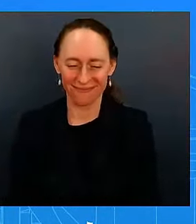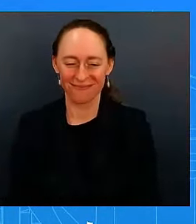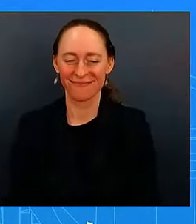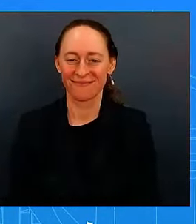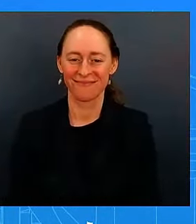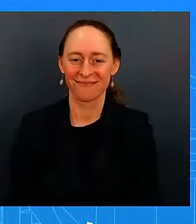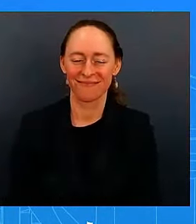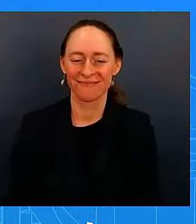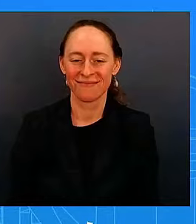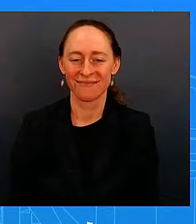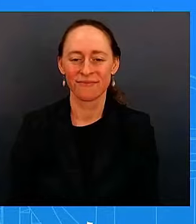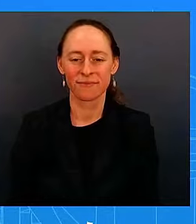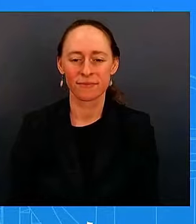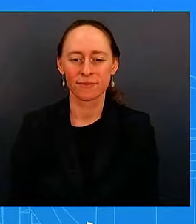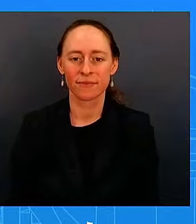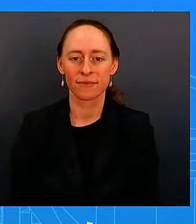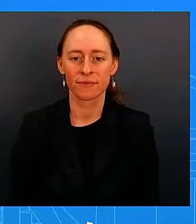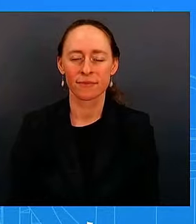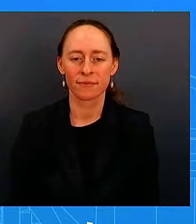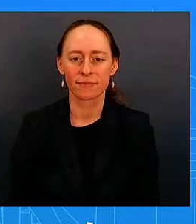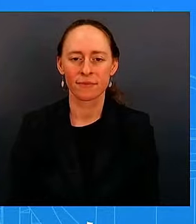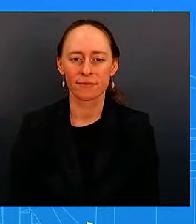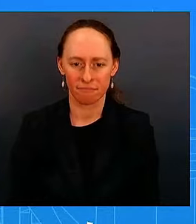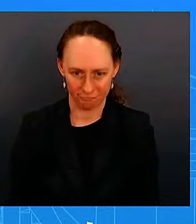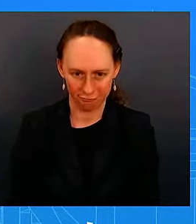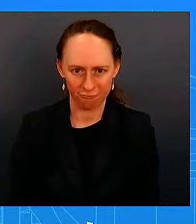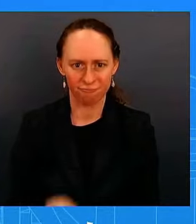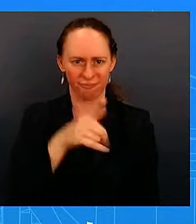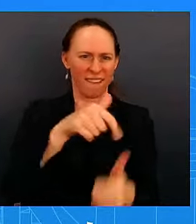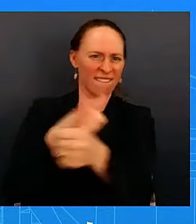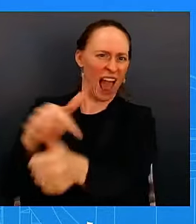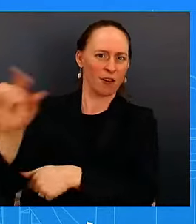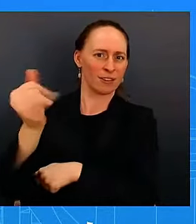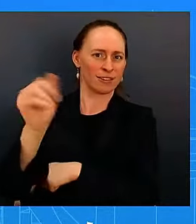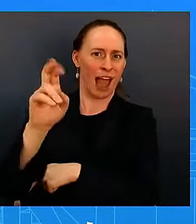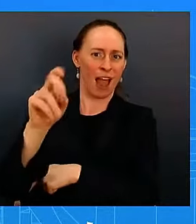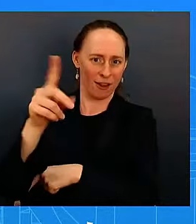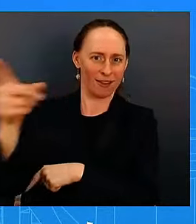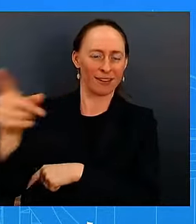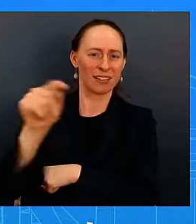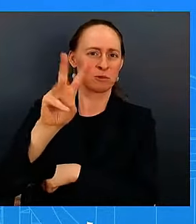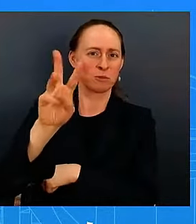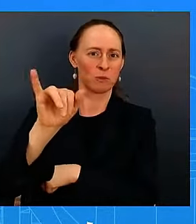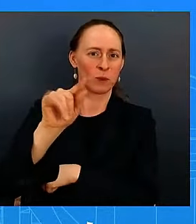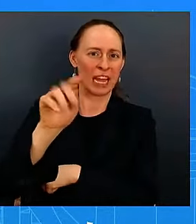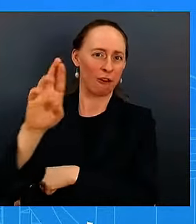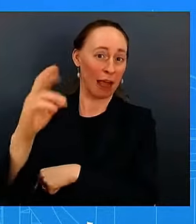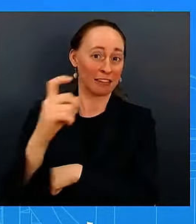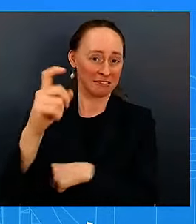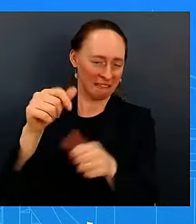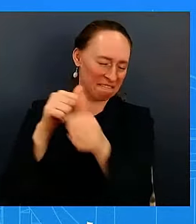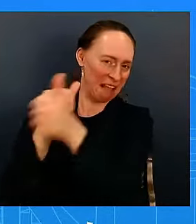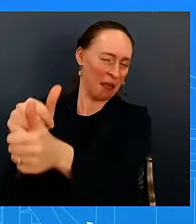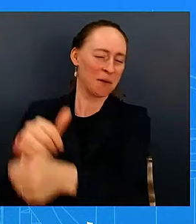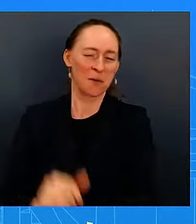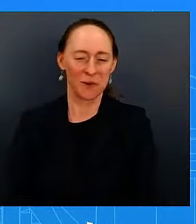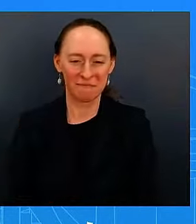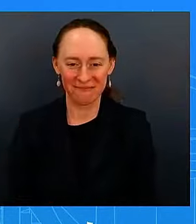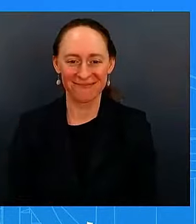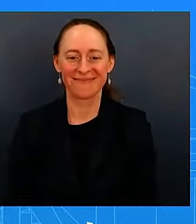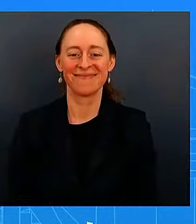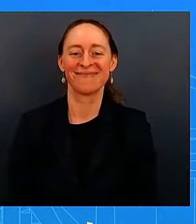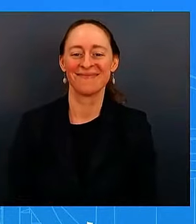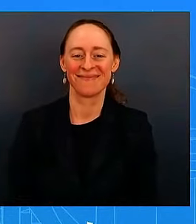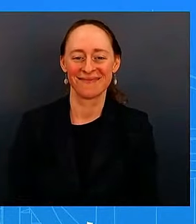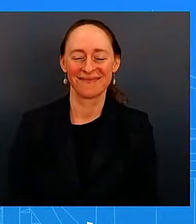jared a follow on x thank you thank you chair um actually don't have anything else go ahead